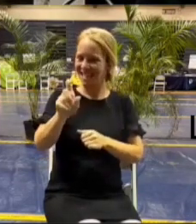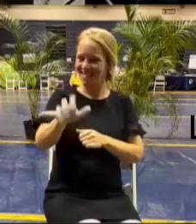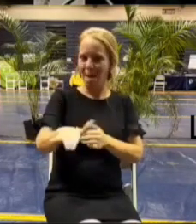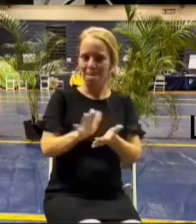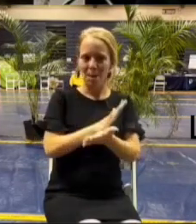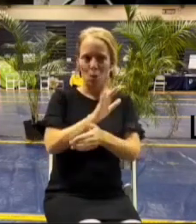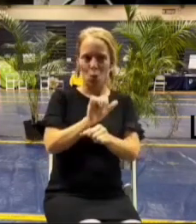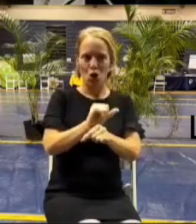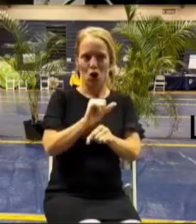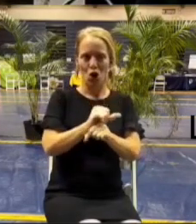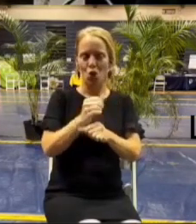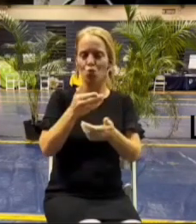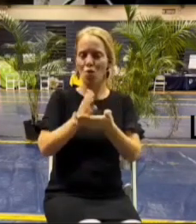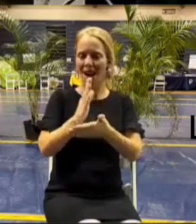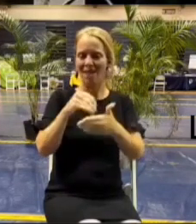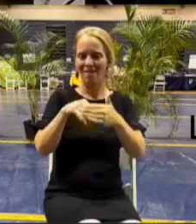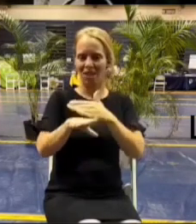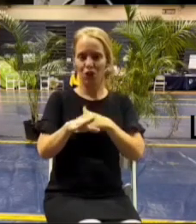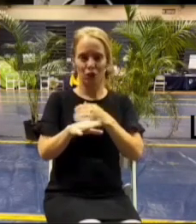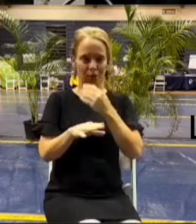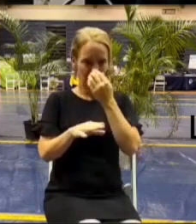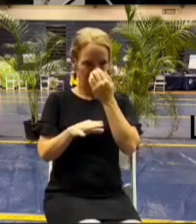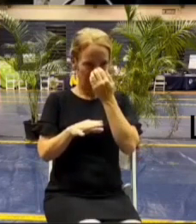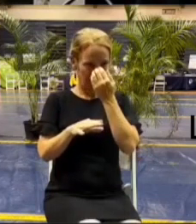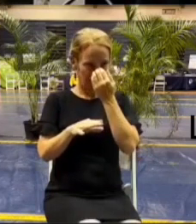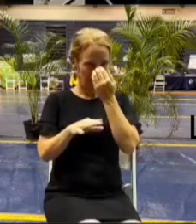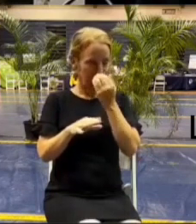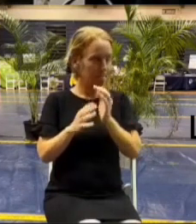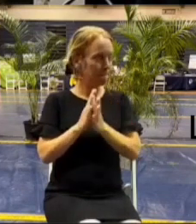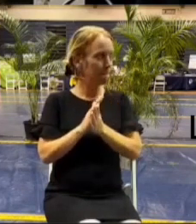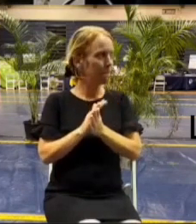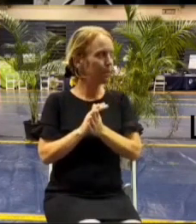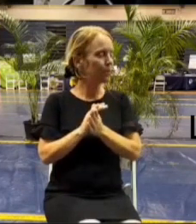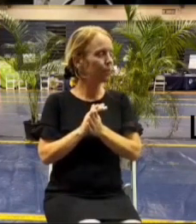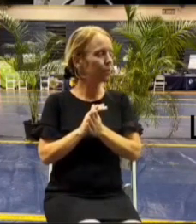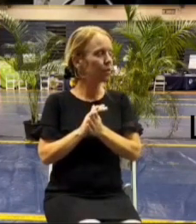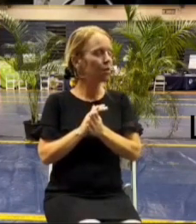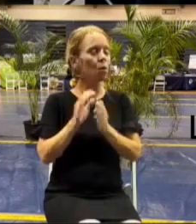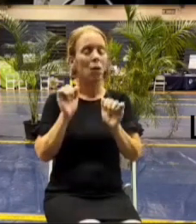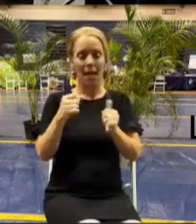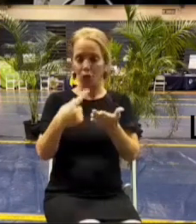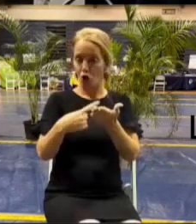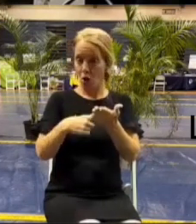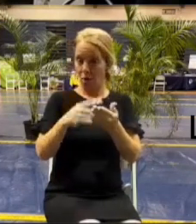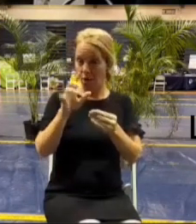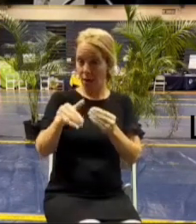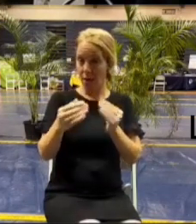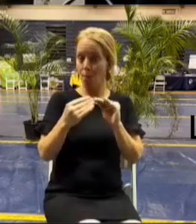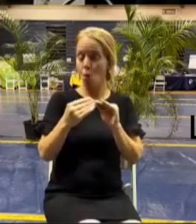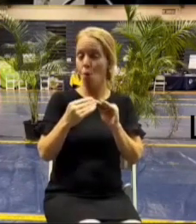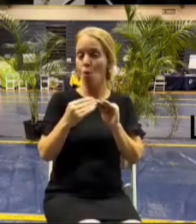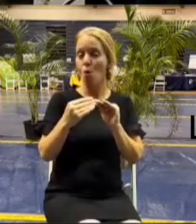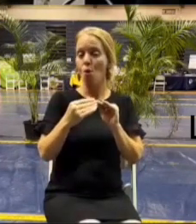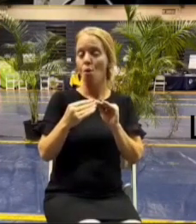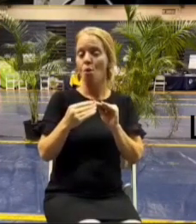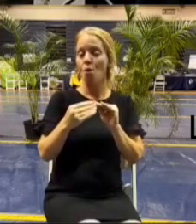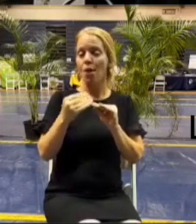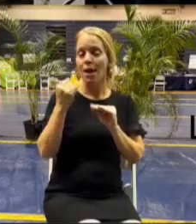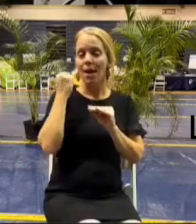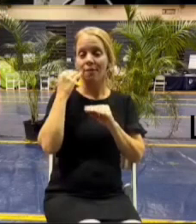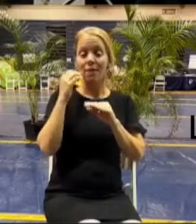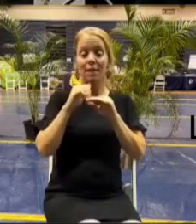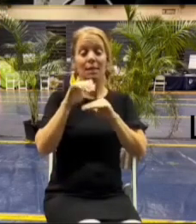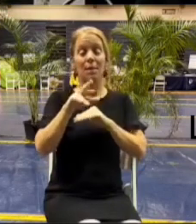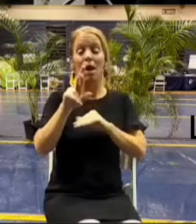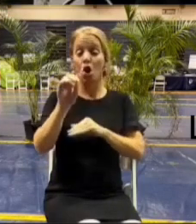so if you're confused or you you know you want to talk about roes we'll talk to you about that if you are have submitted an roe and you're a